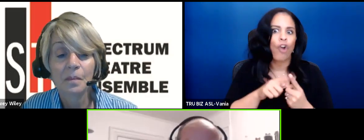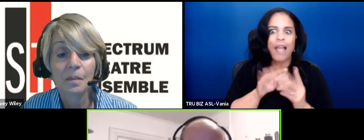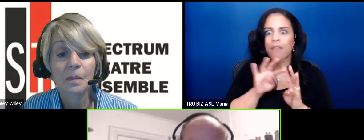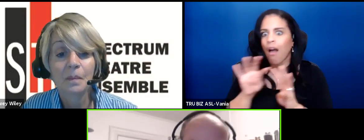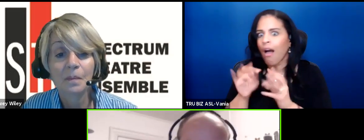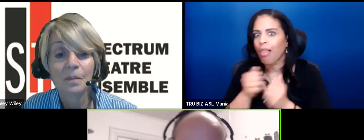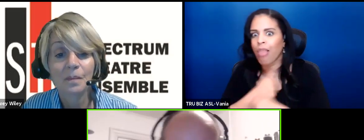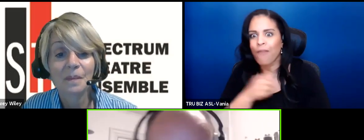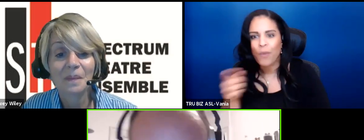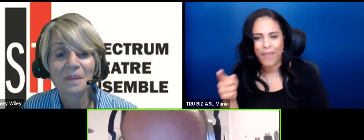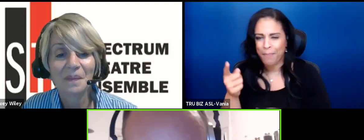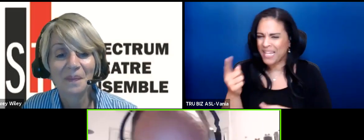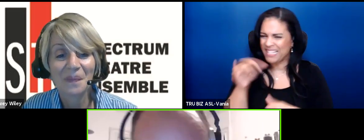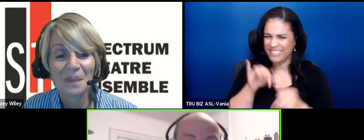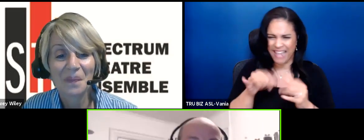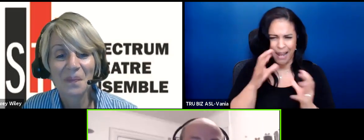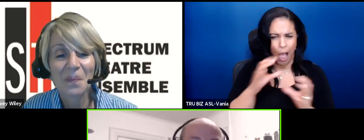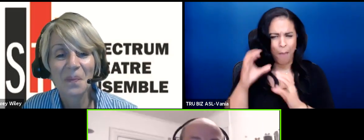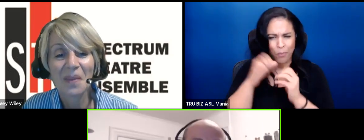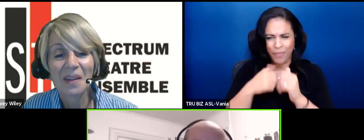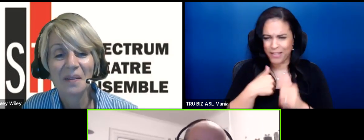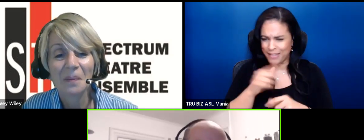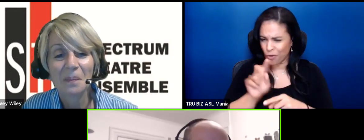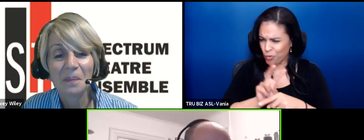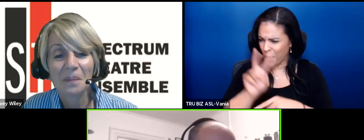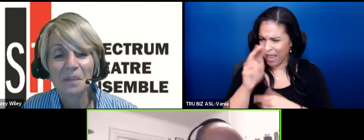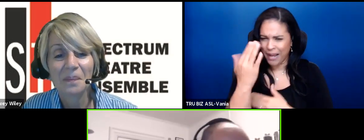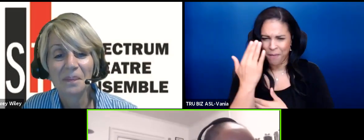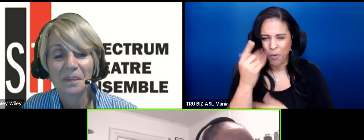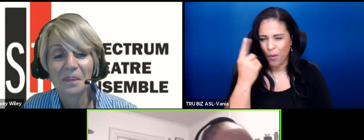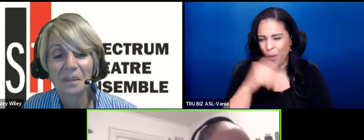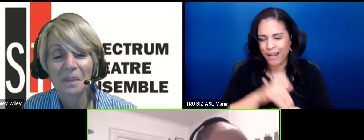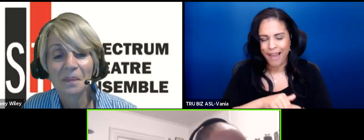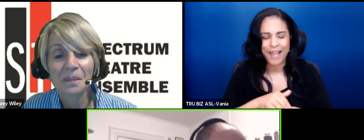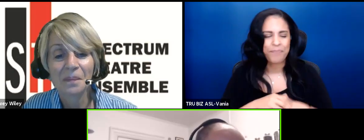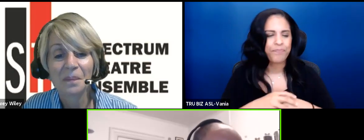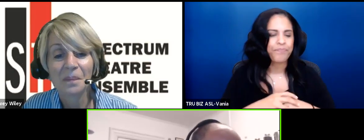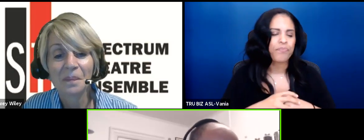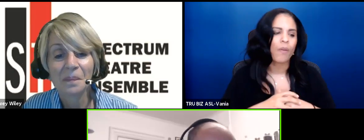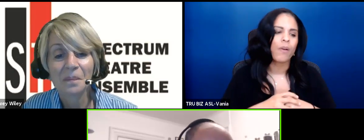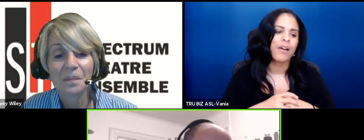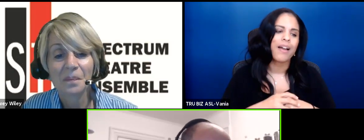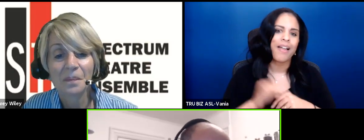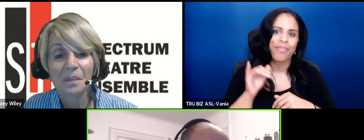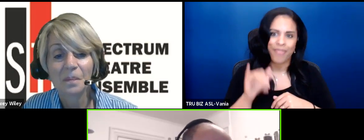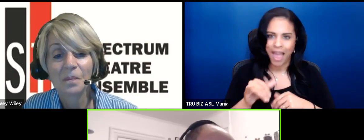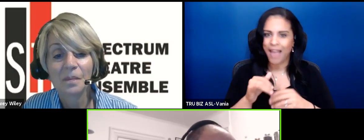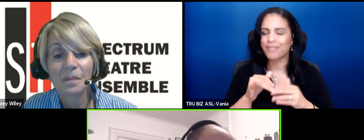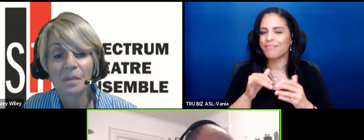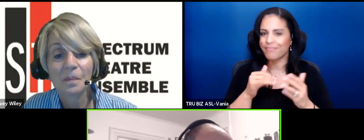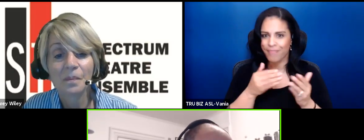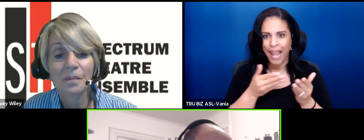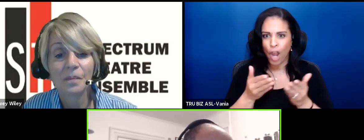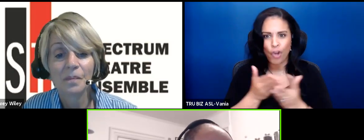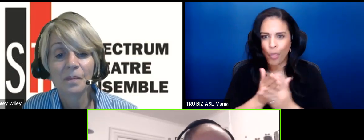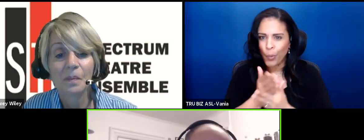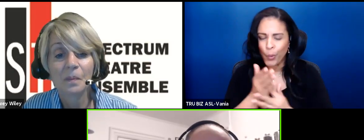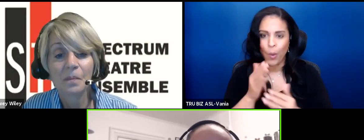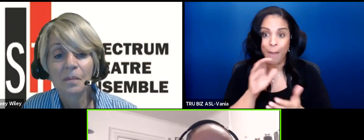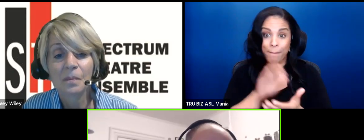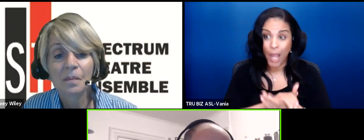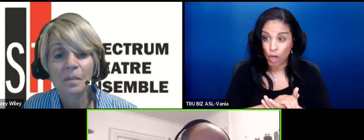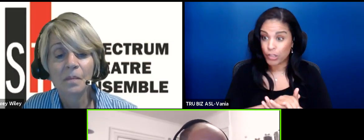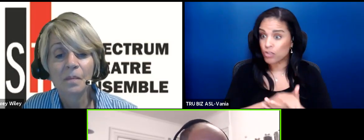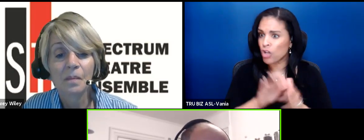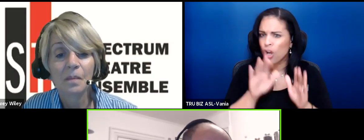until two o'clock in the morning one night actually. Um so and you know that carried me through my you know a marriage. Uh it was a